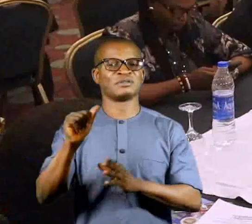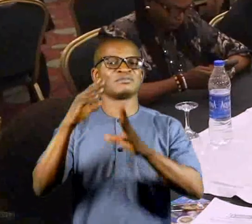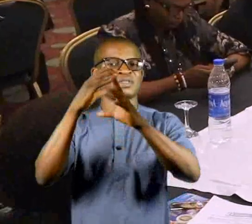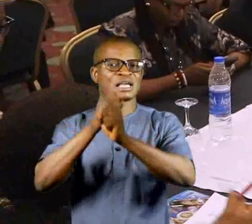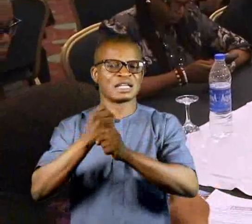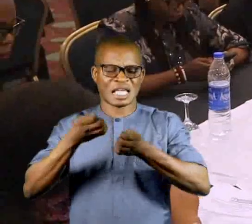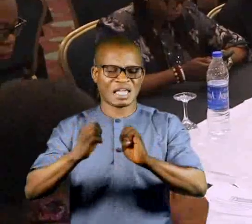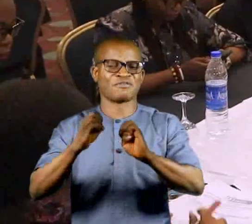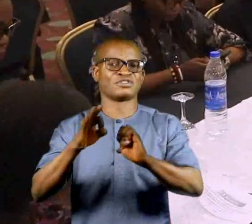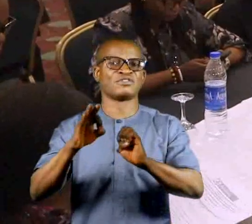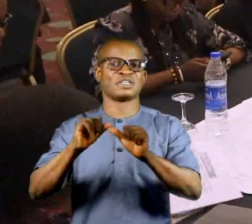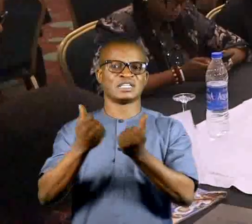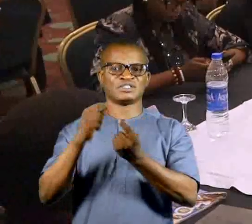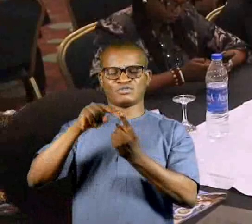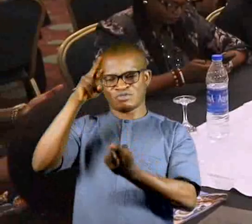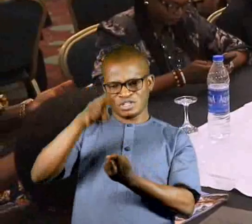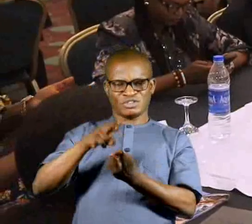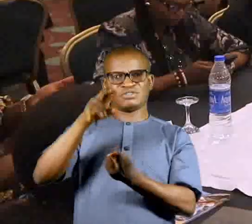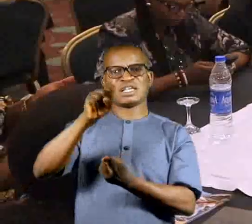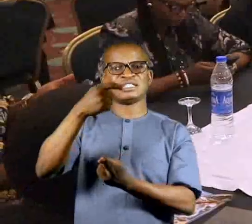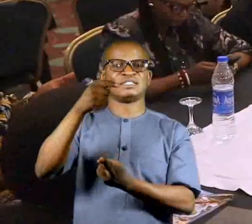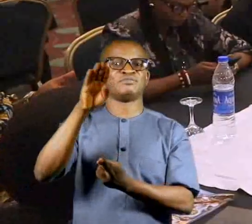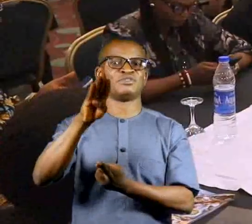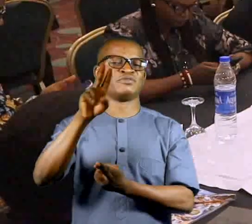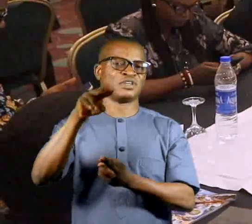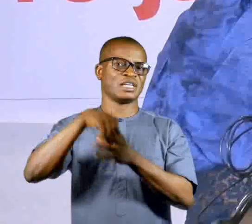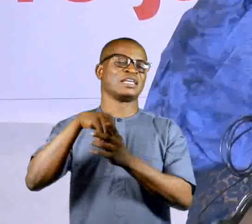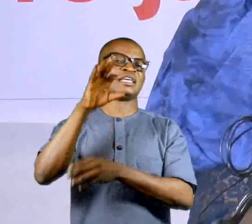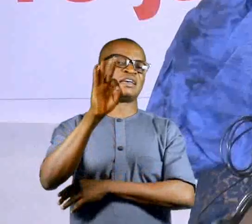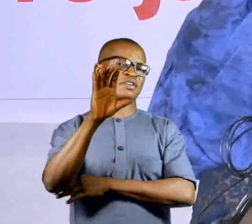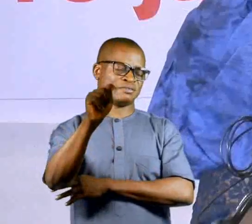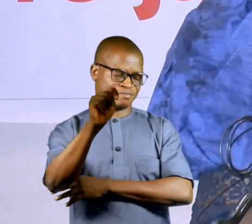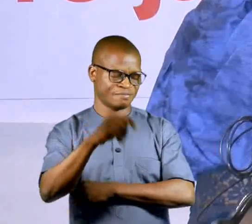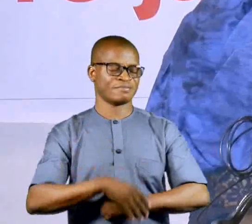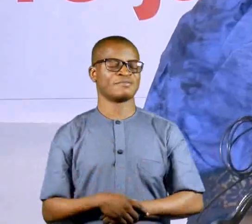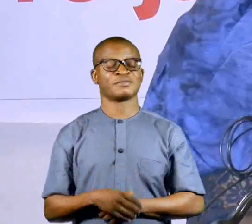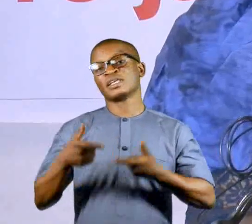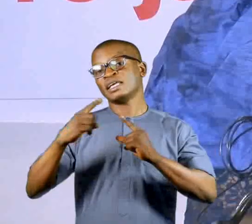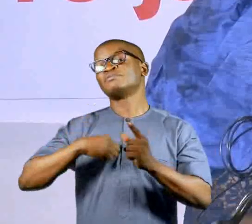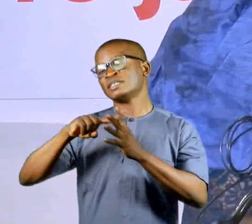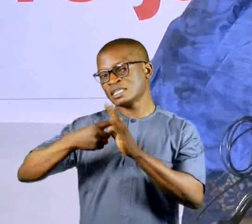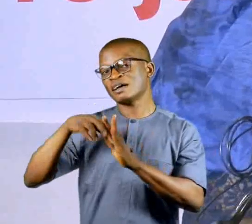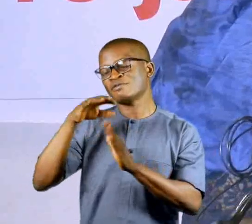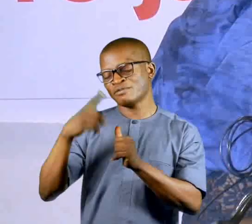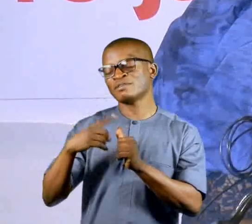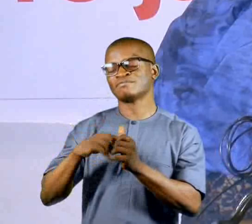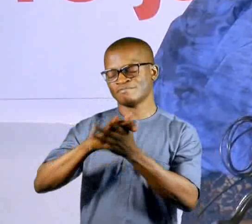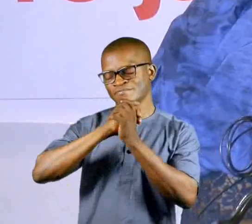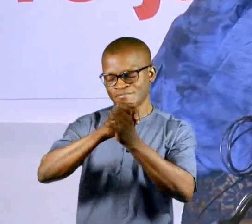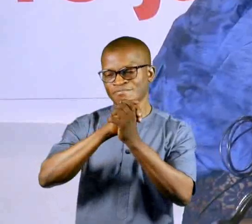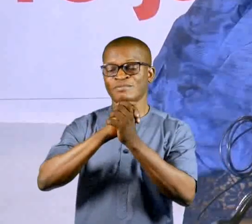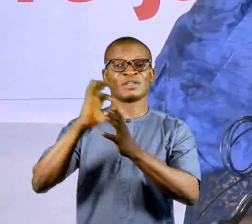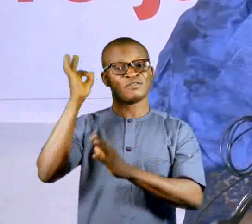agency toward curbing SBBV in the FCT. Let me start by applauding the